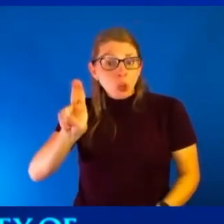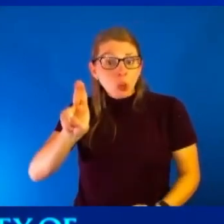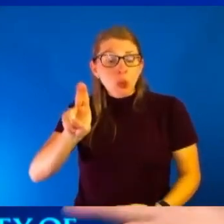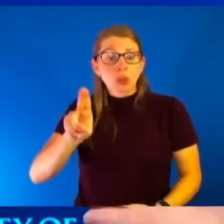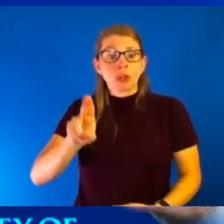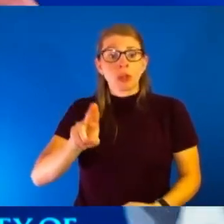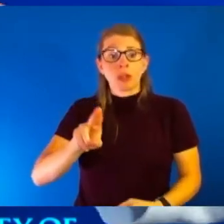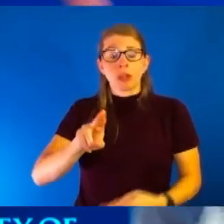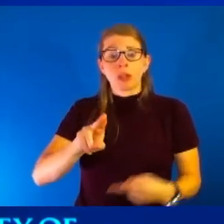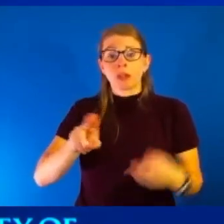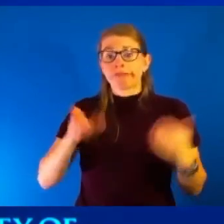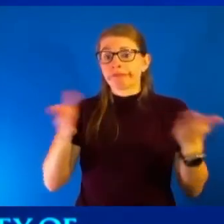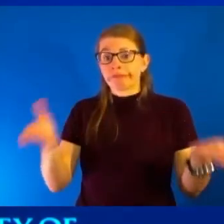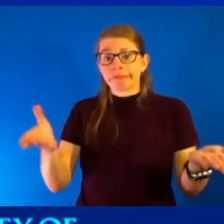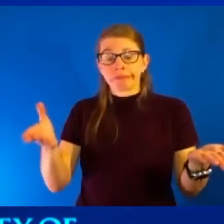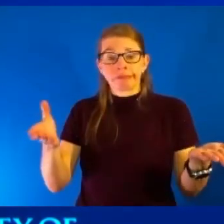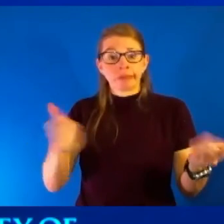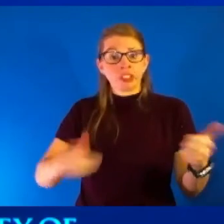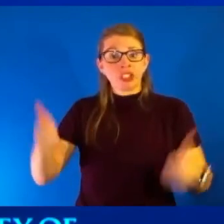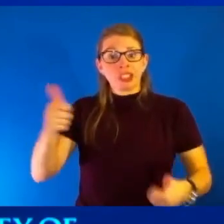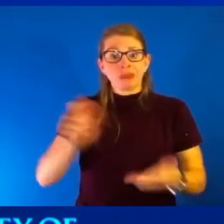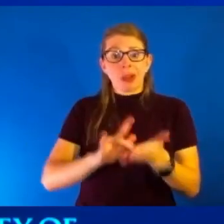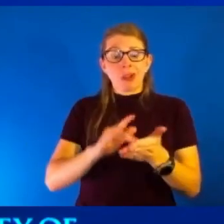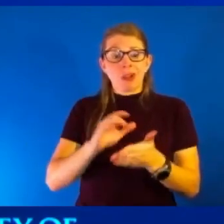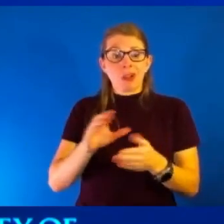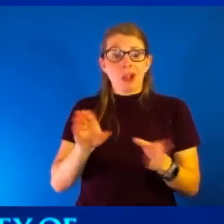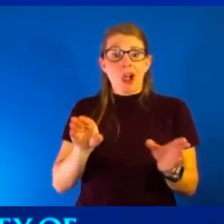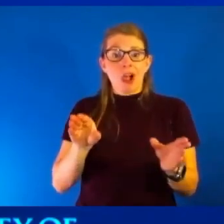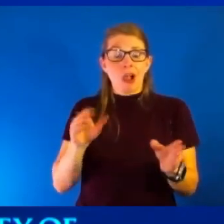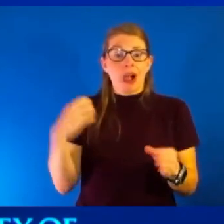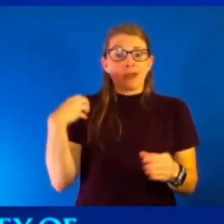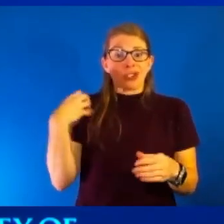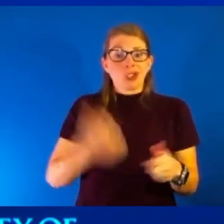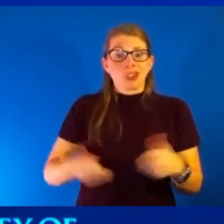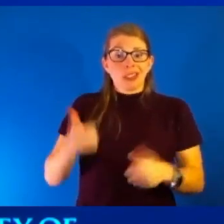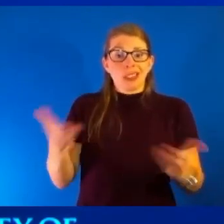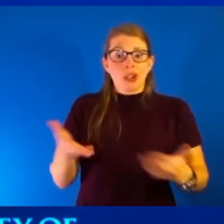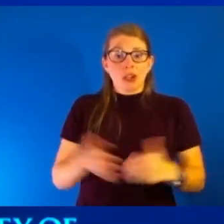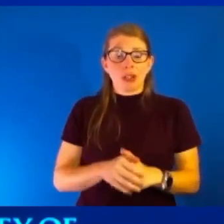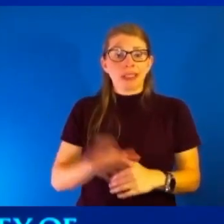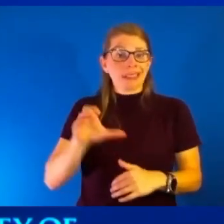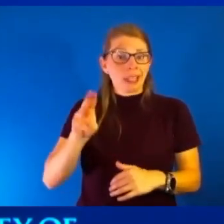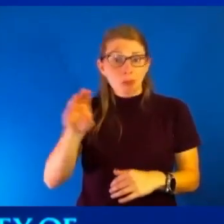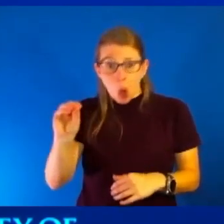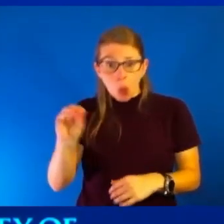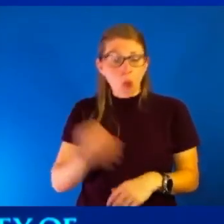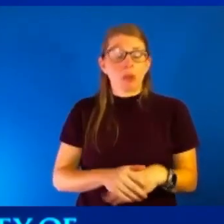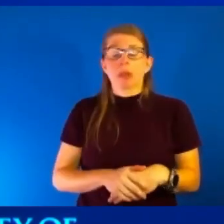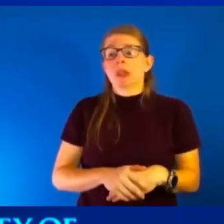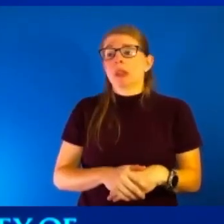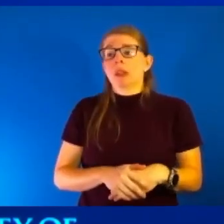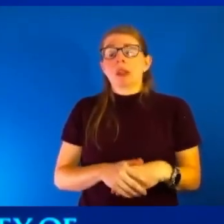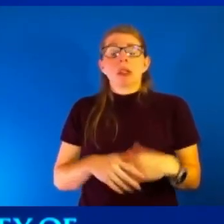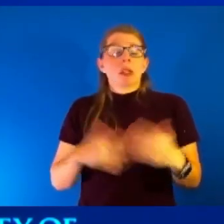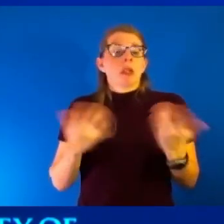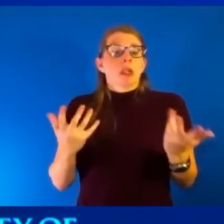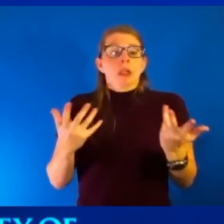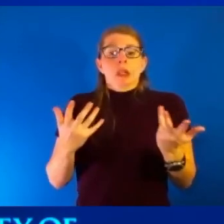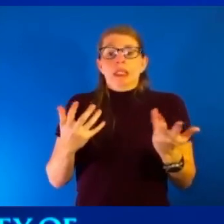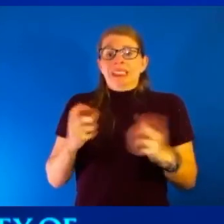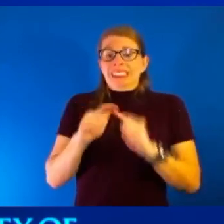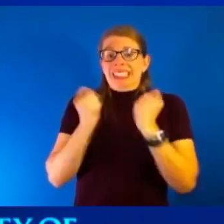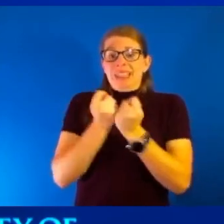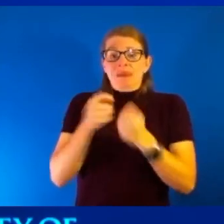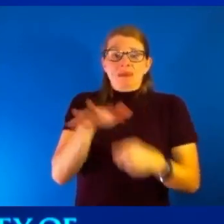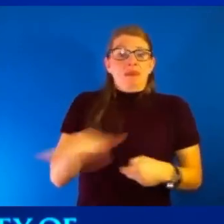chief medical officers here regionally, you're going to have a conversation with them shortly. All the great work teams have done here throughout the city. But ultimately, we need your help.